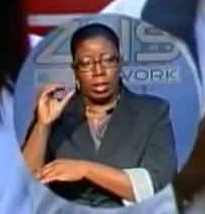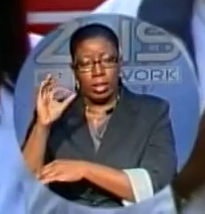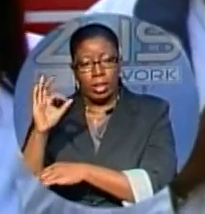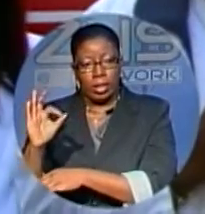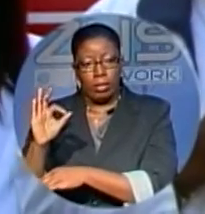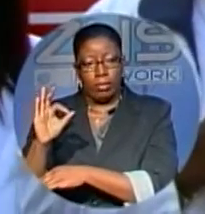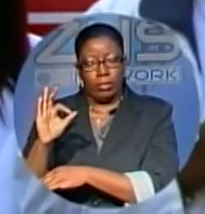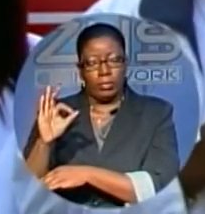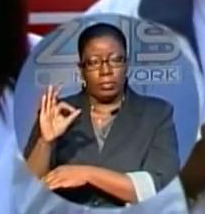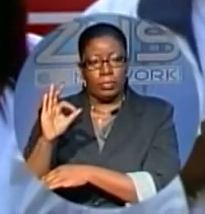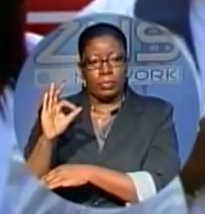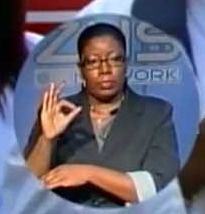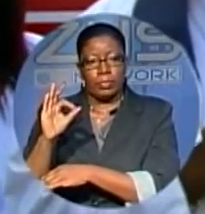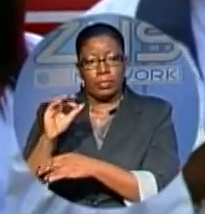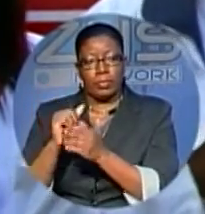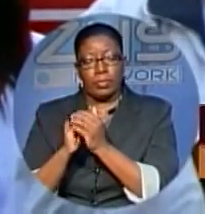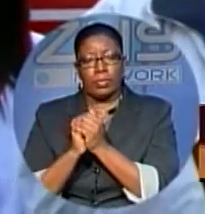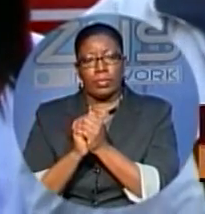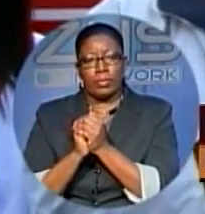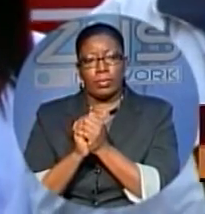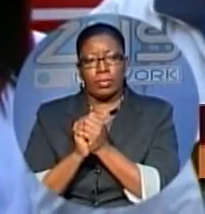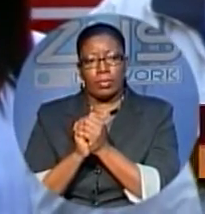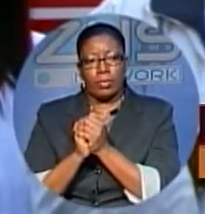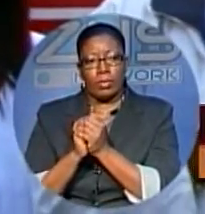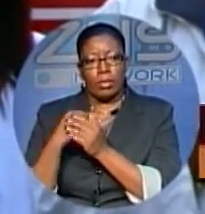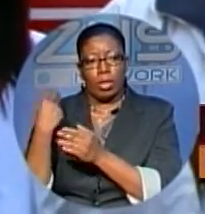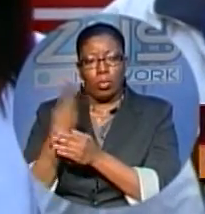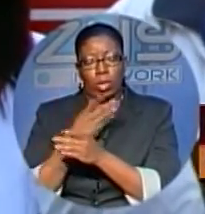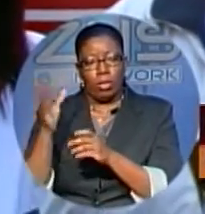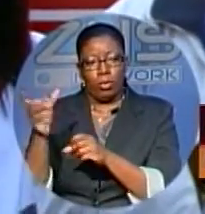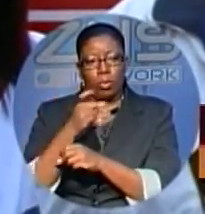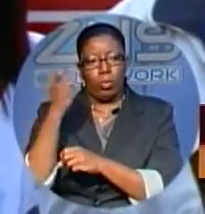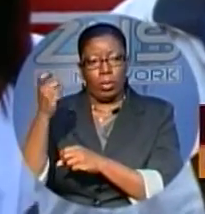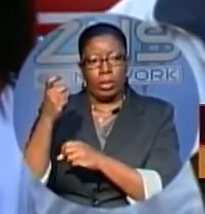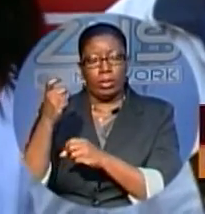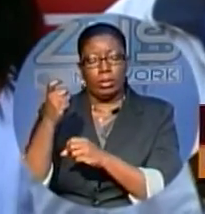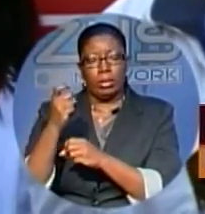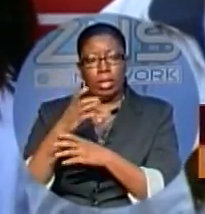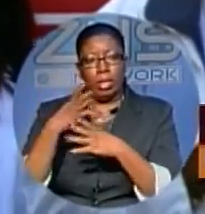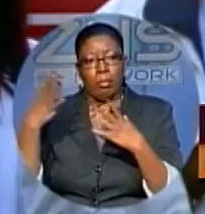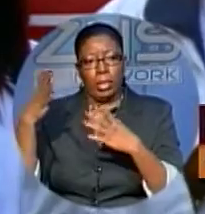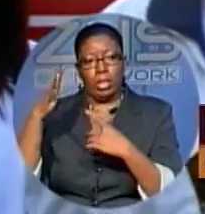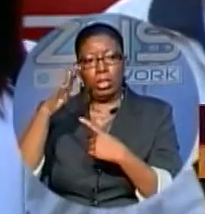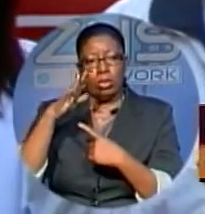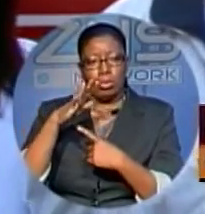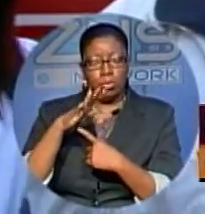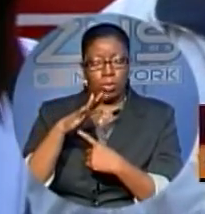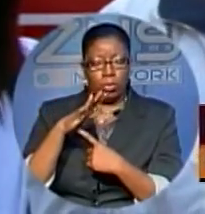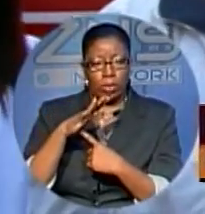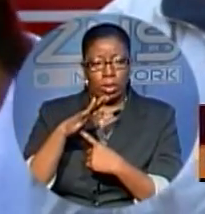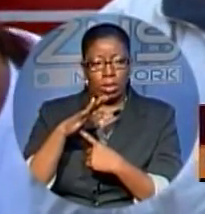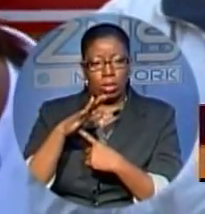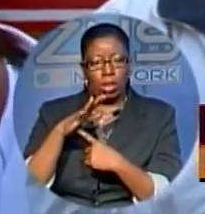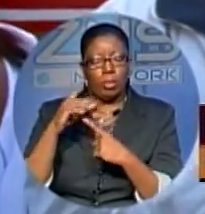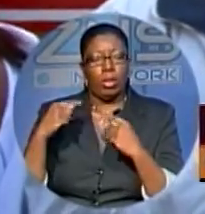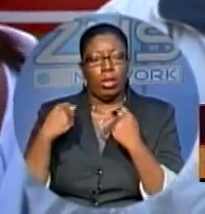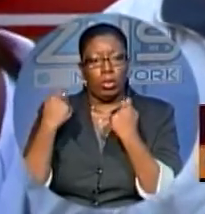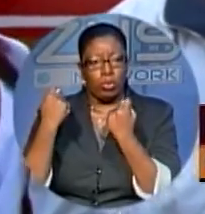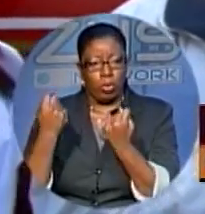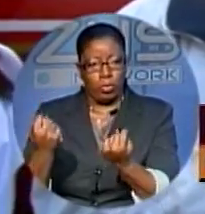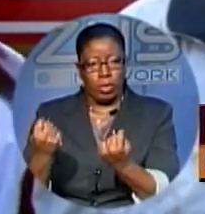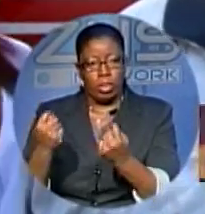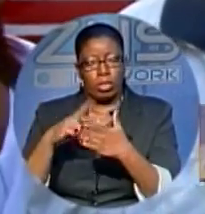Nell. And we have won many trophies, but the result was,